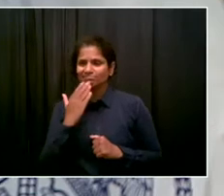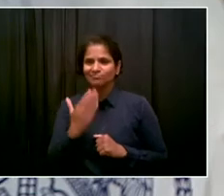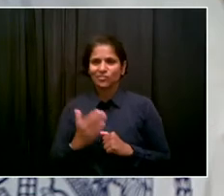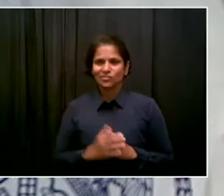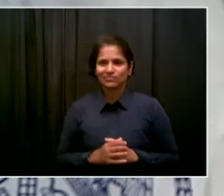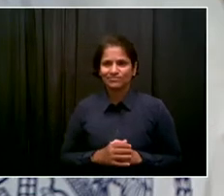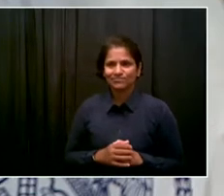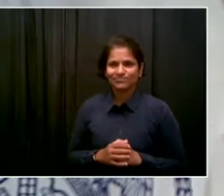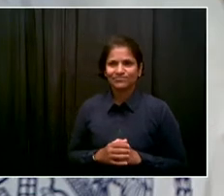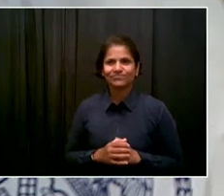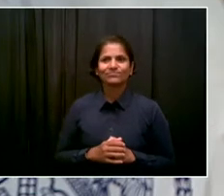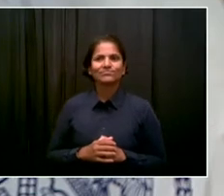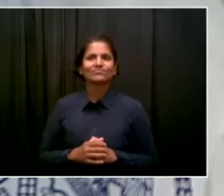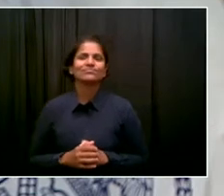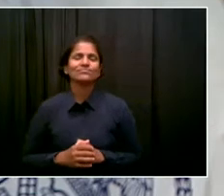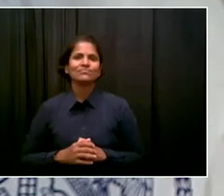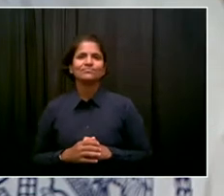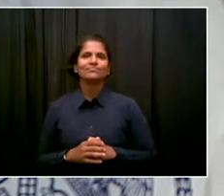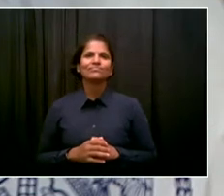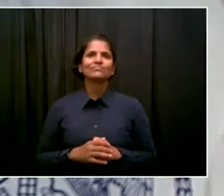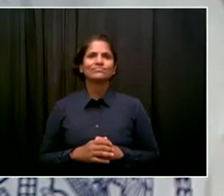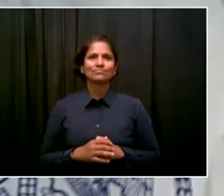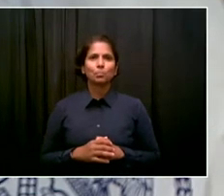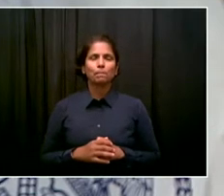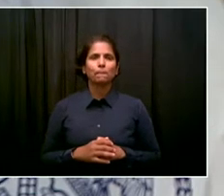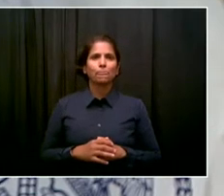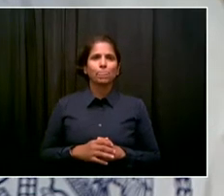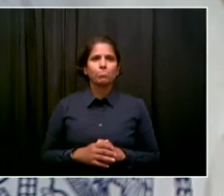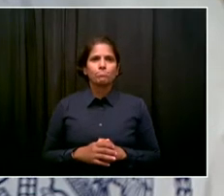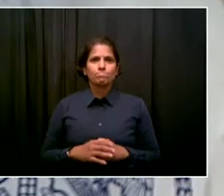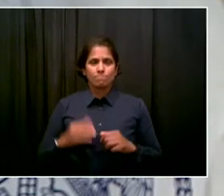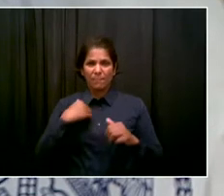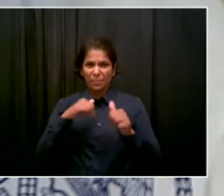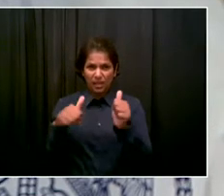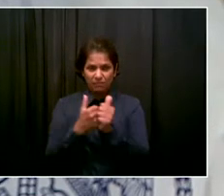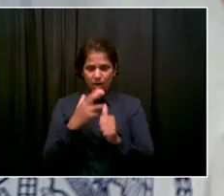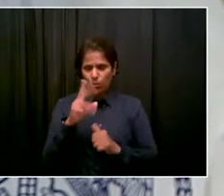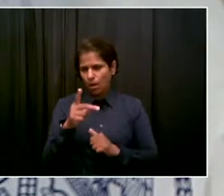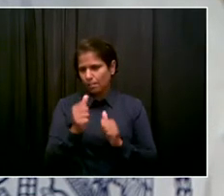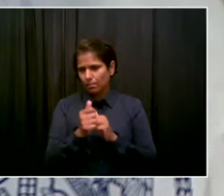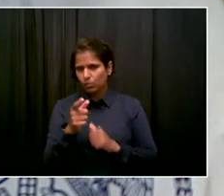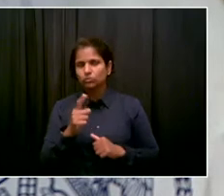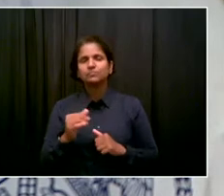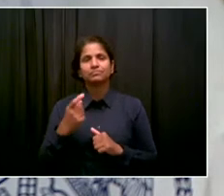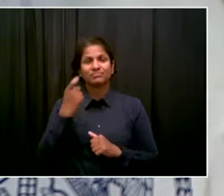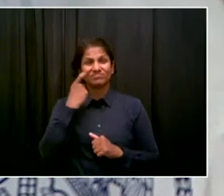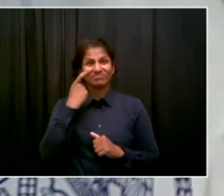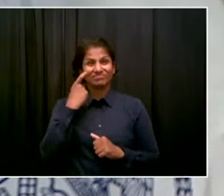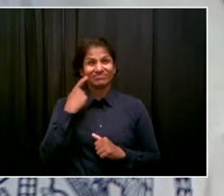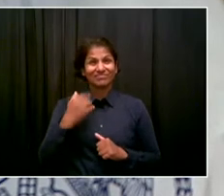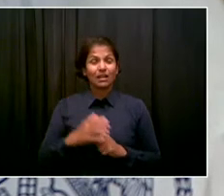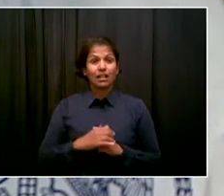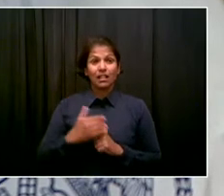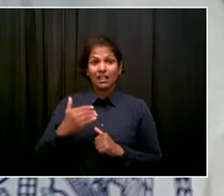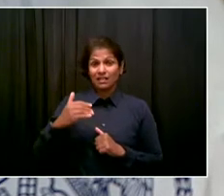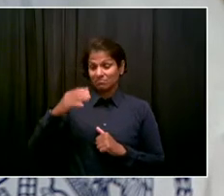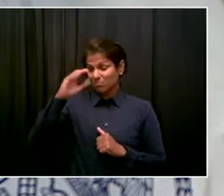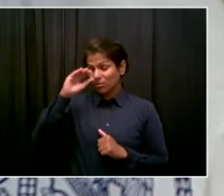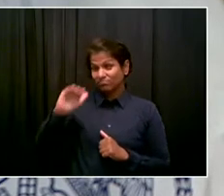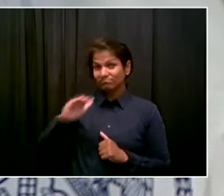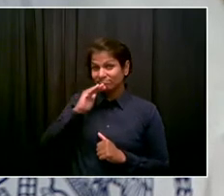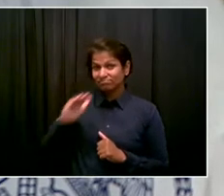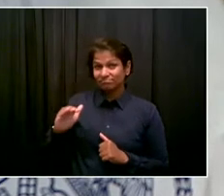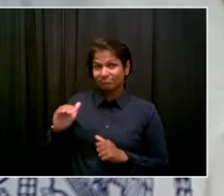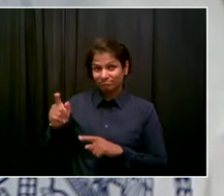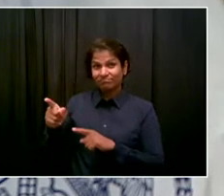what you were speaking about earlier, particularly with the death of Justin Wallace. I know you were focusing a lot on parole and the